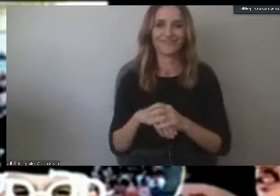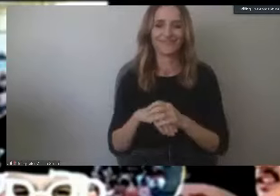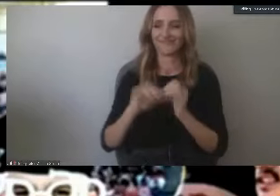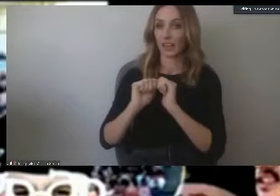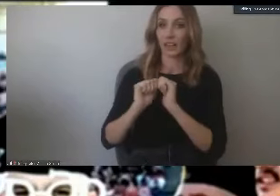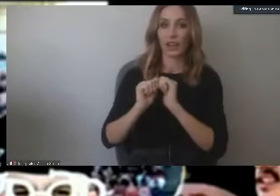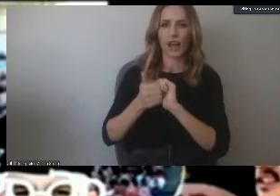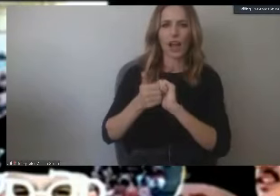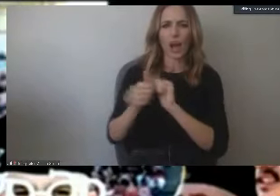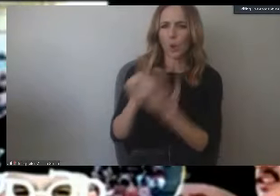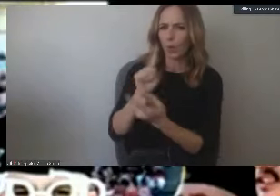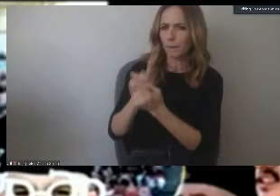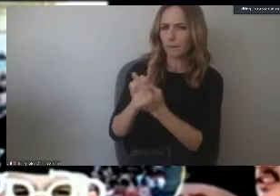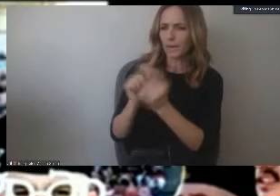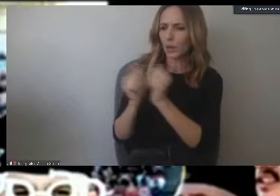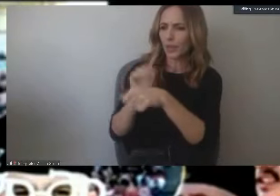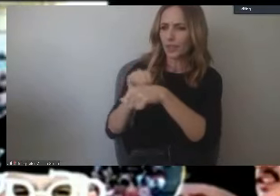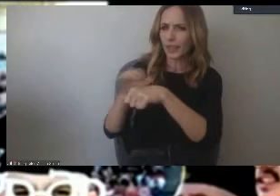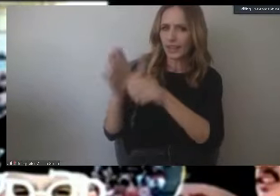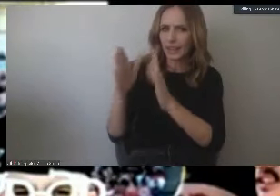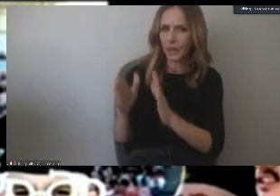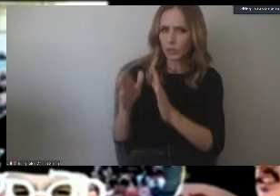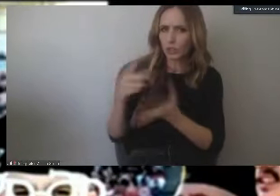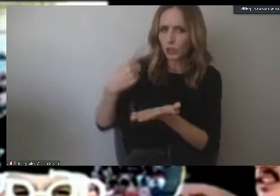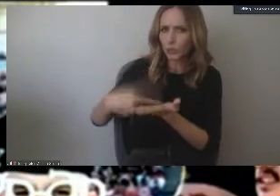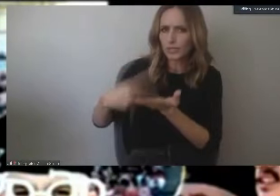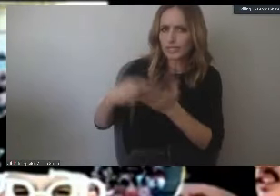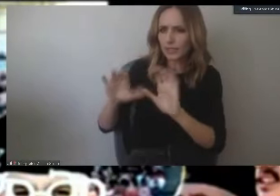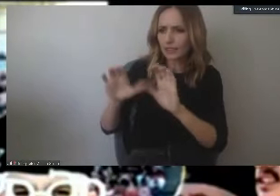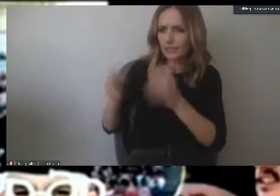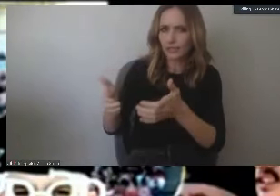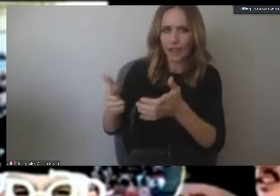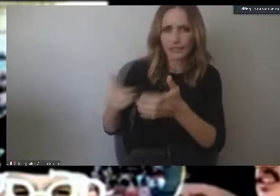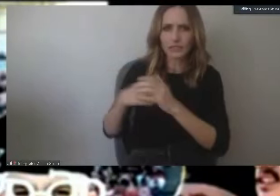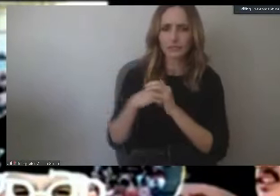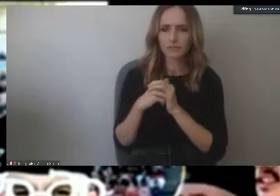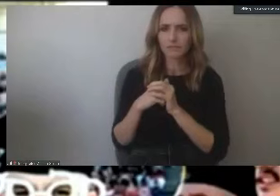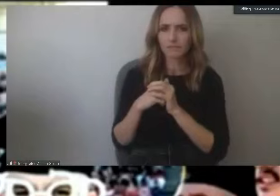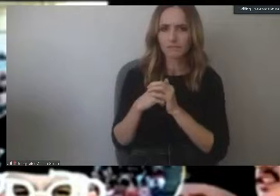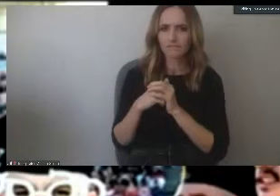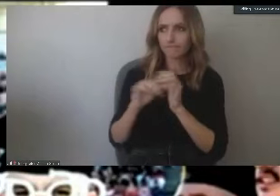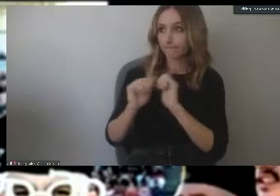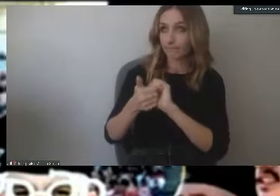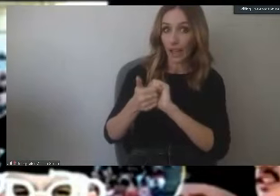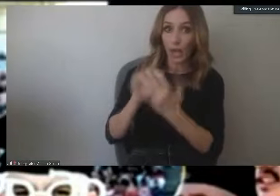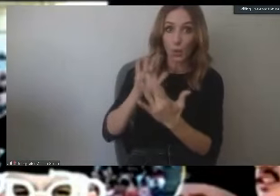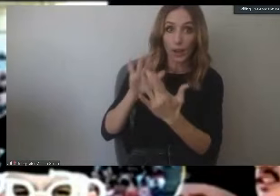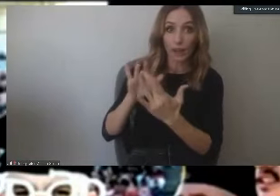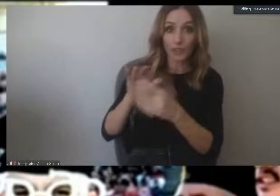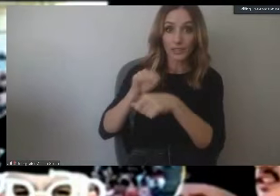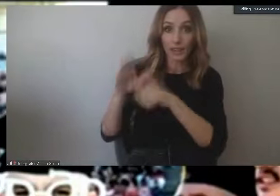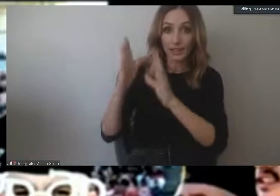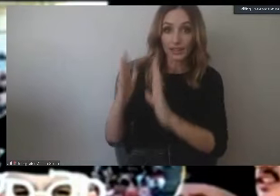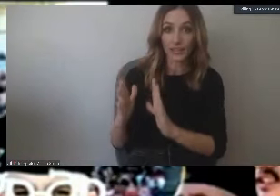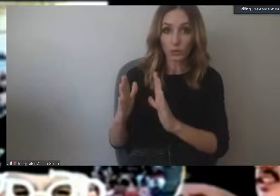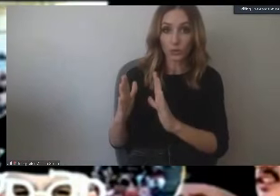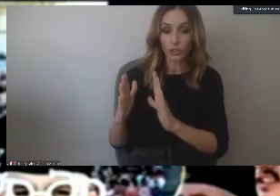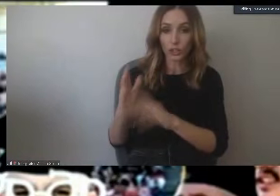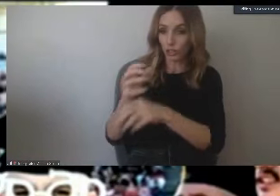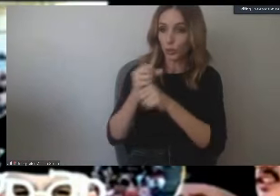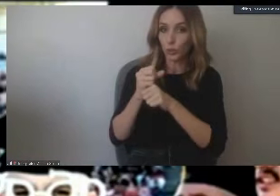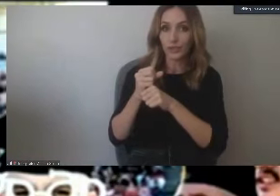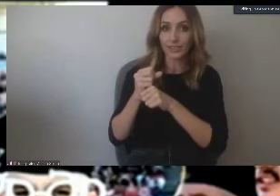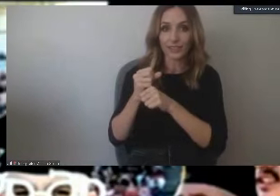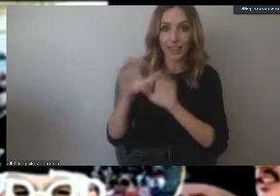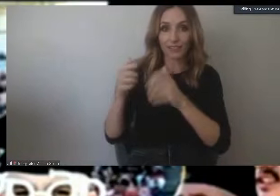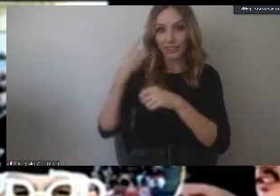about meeting with a counselor to discuss classes needed to stay on track? How do I contact my counselor in order to get my classes for